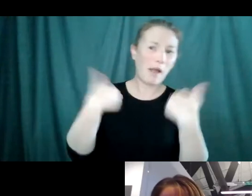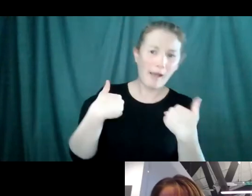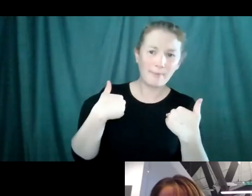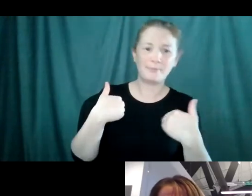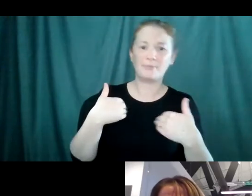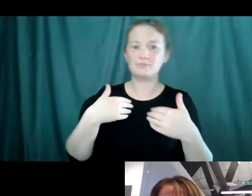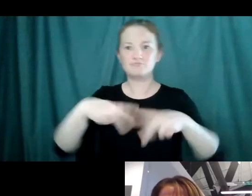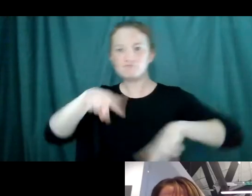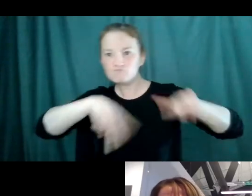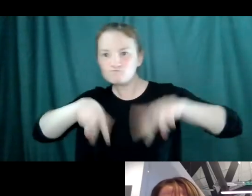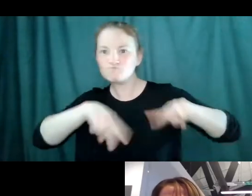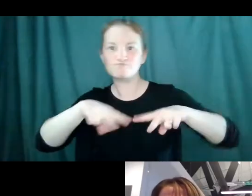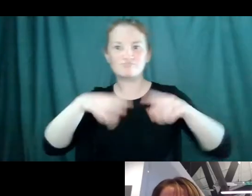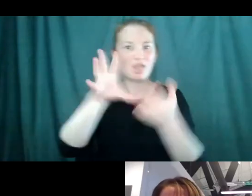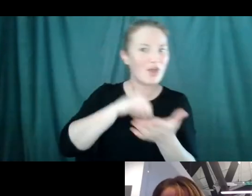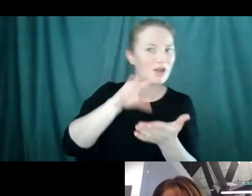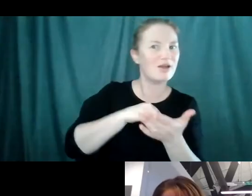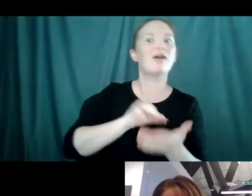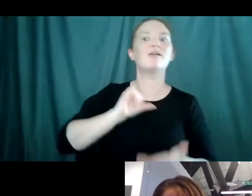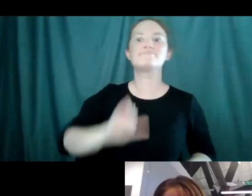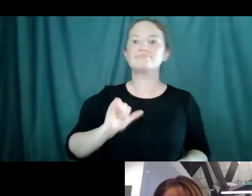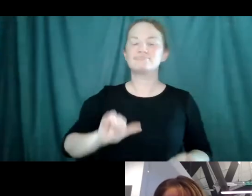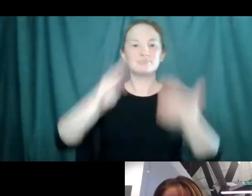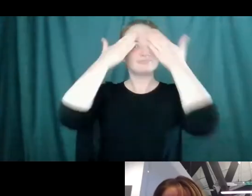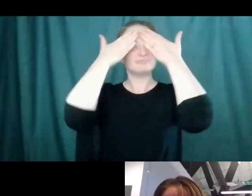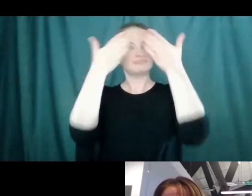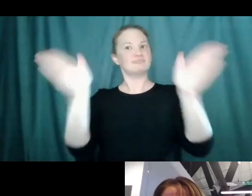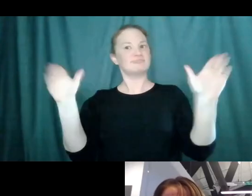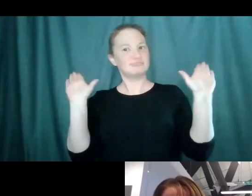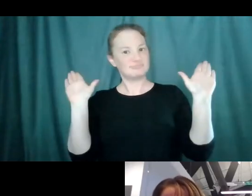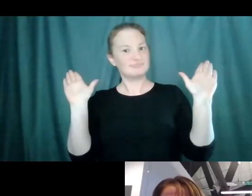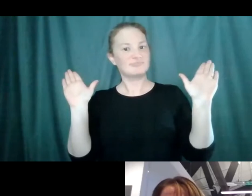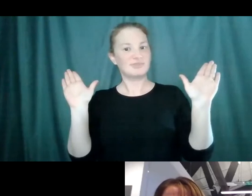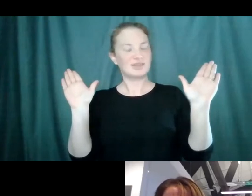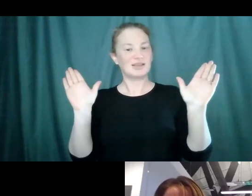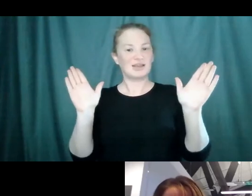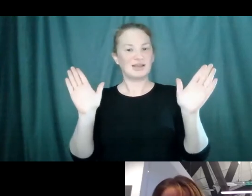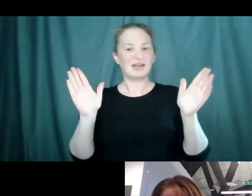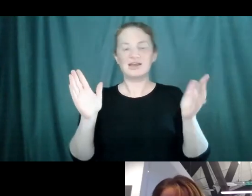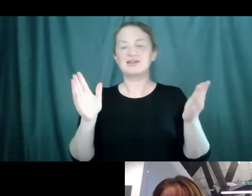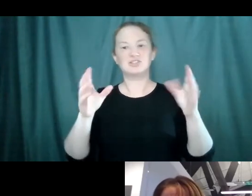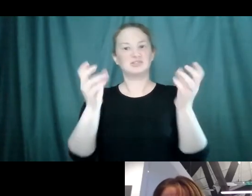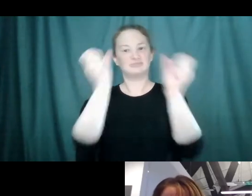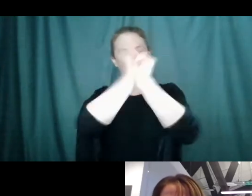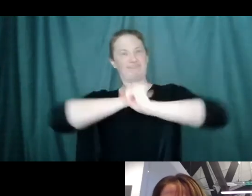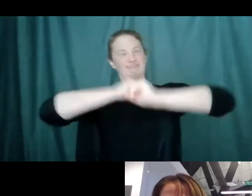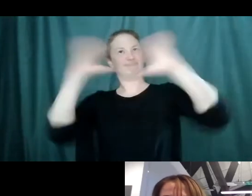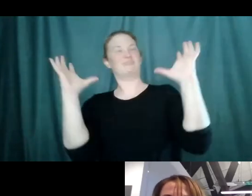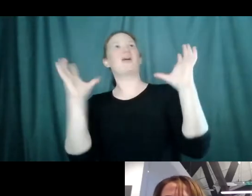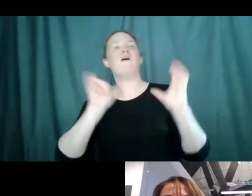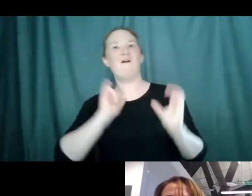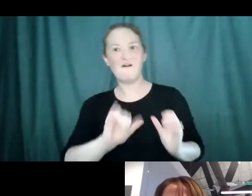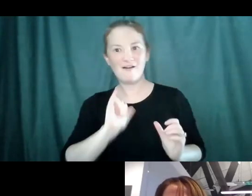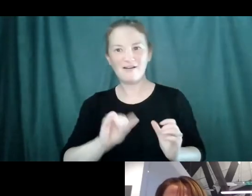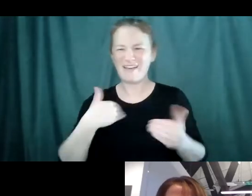give your perspective, but you should also be willing to look at it really publicistically and want to see it from the bigger picture here. Cause that's how we actually